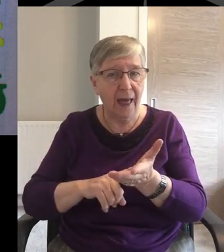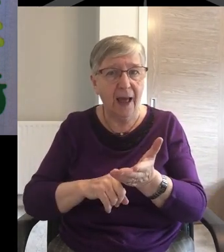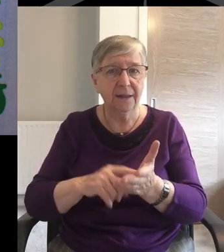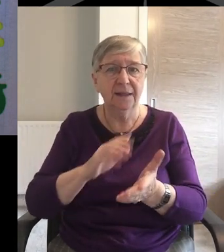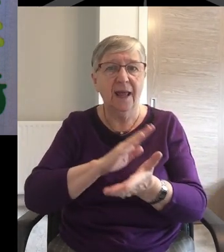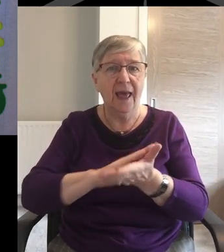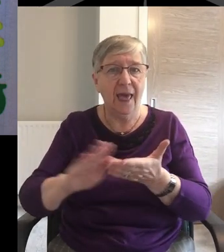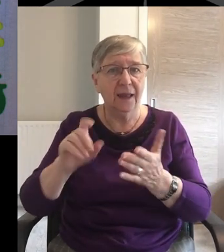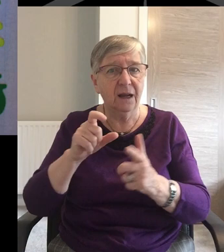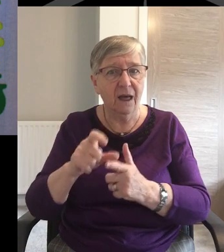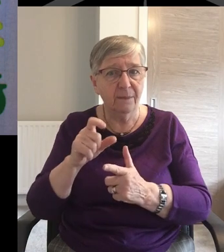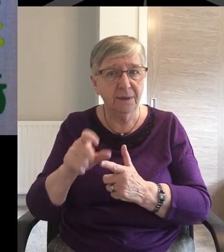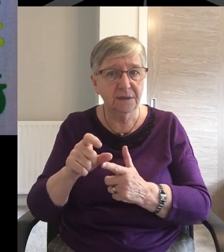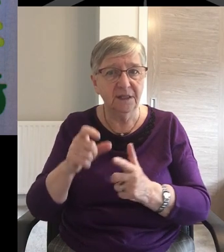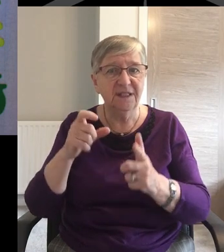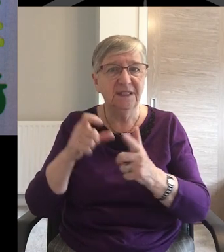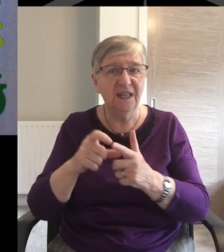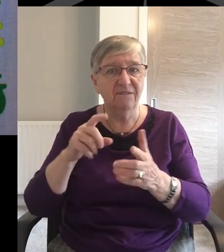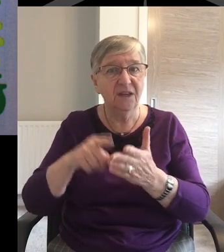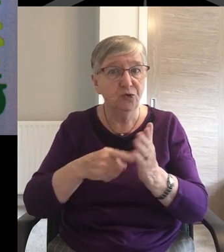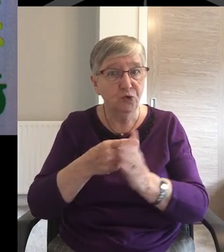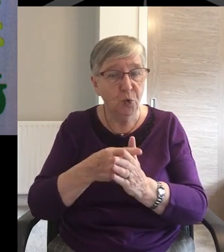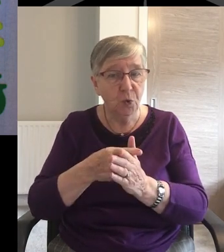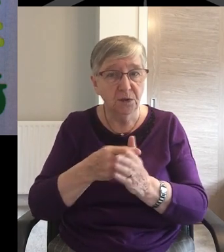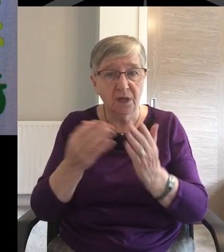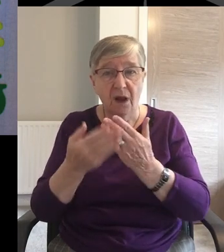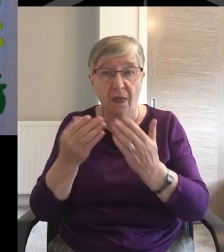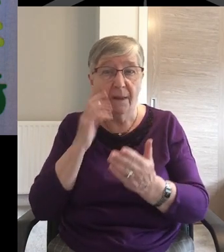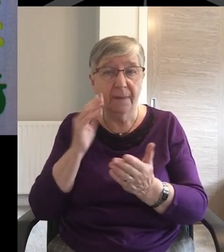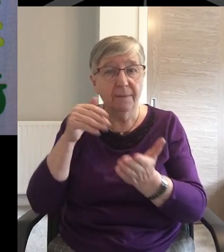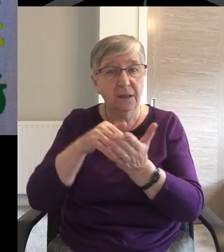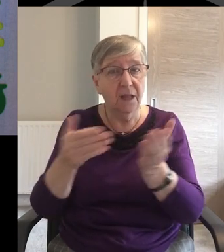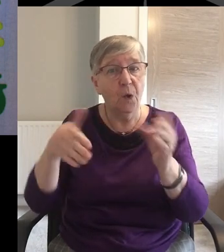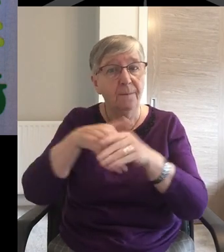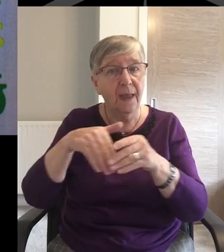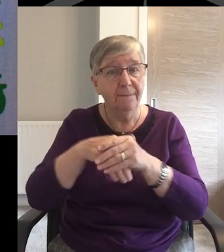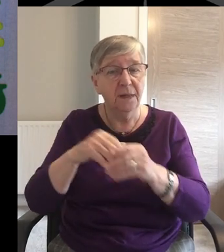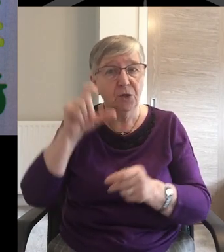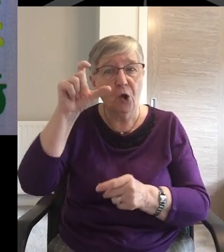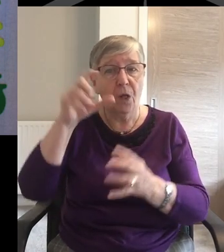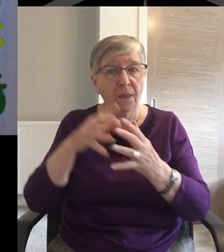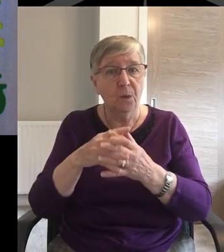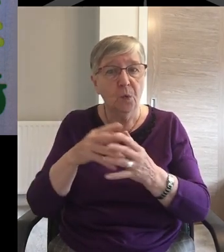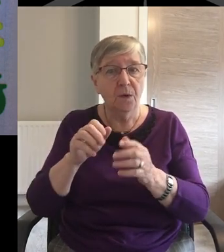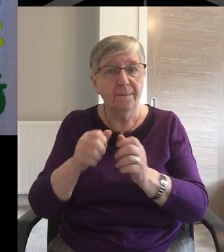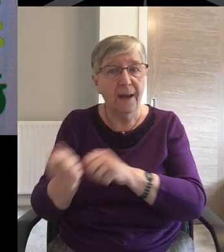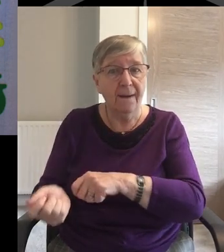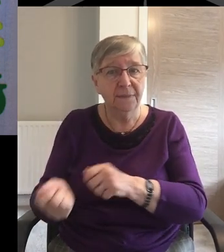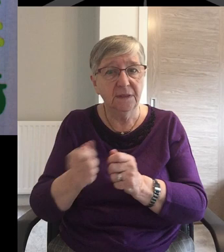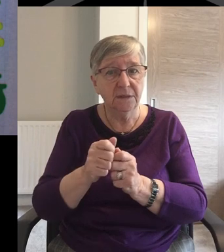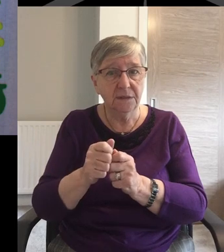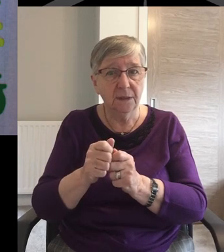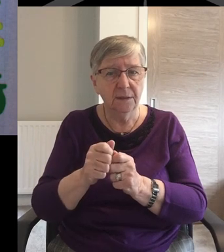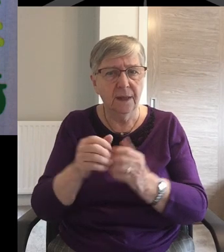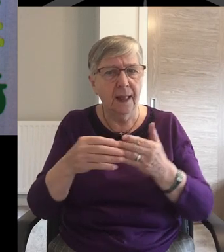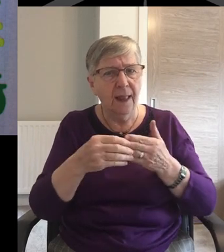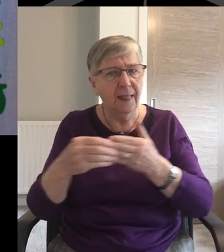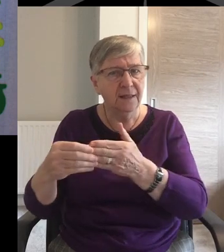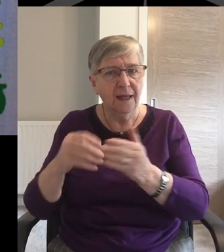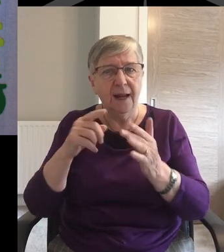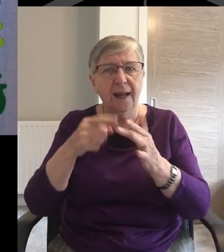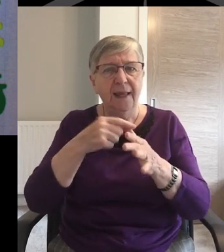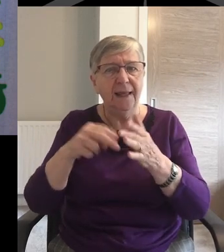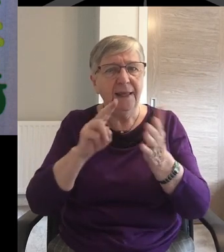as well as some who are now members of Calderwood Baptist Church. They were led by Ian Watson, who now runs the praise